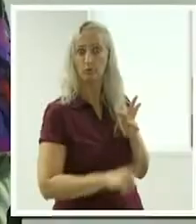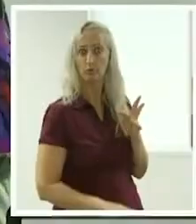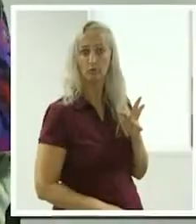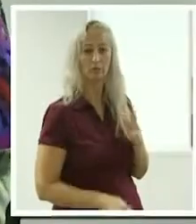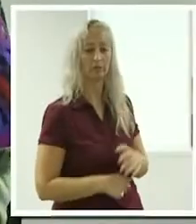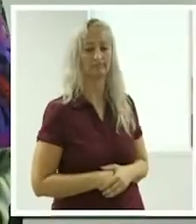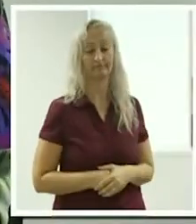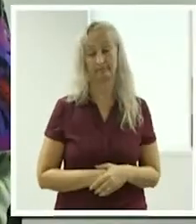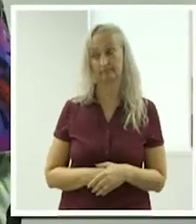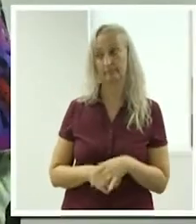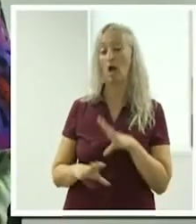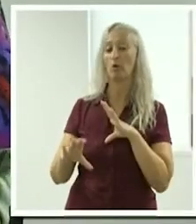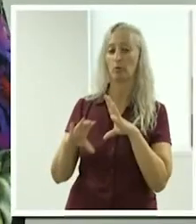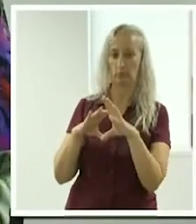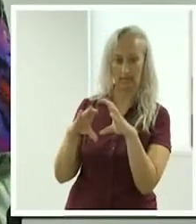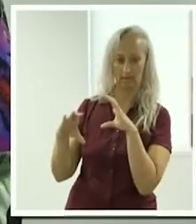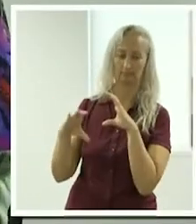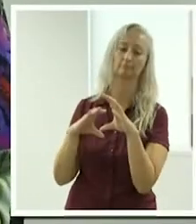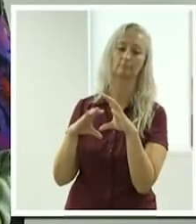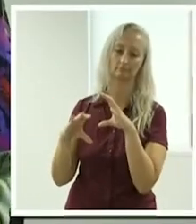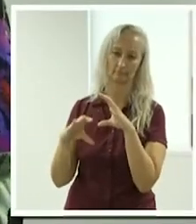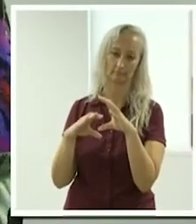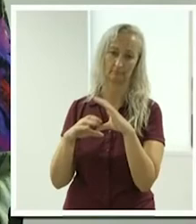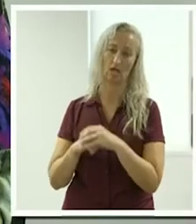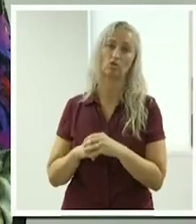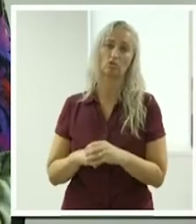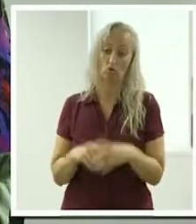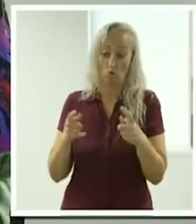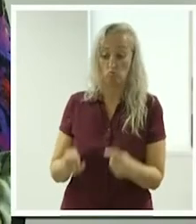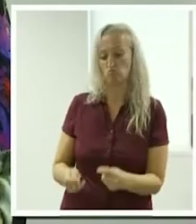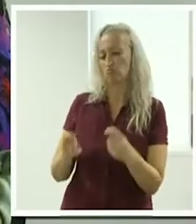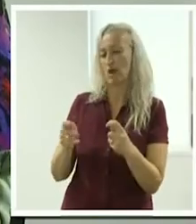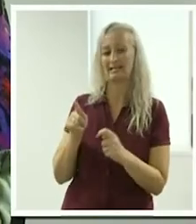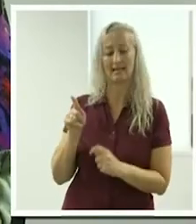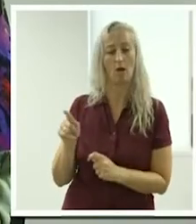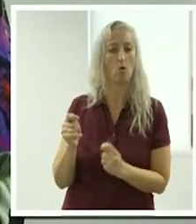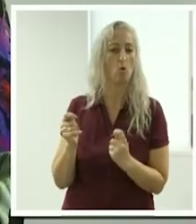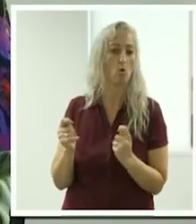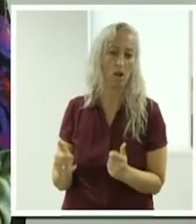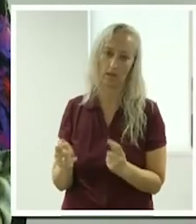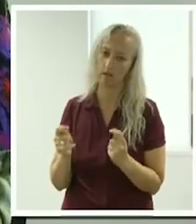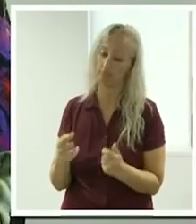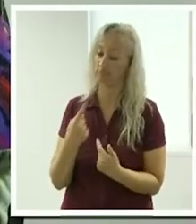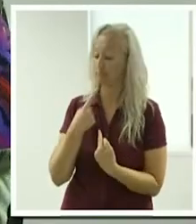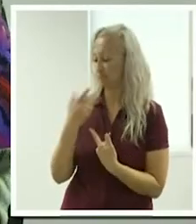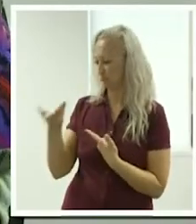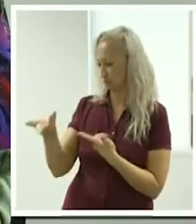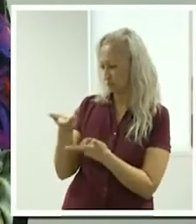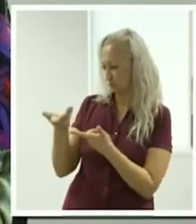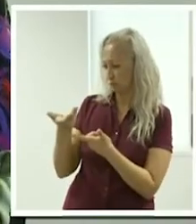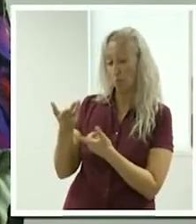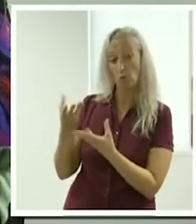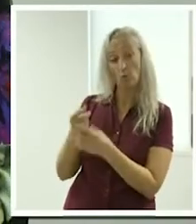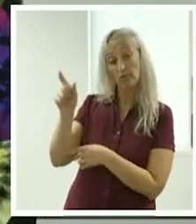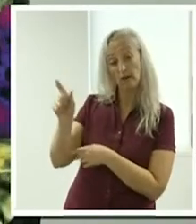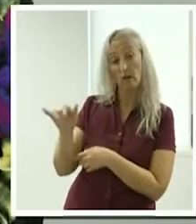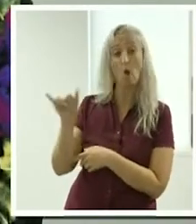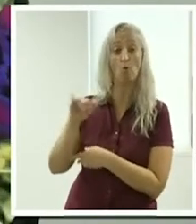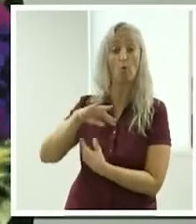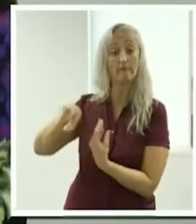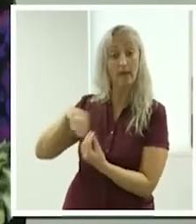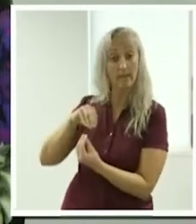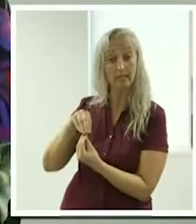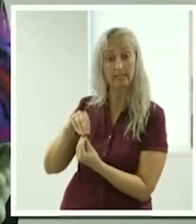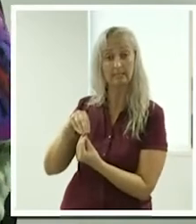Communicating is key. So bring it up early, talk to the client or the client's family if they're not able to